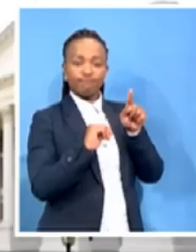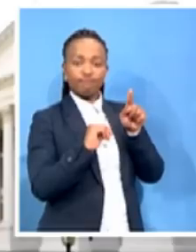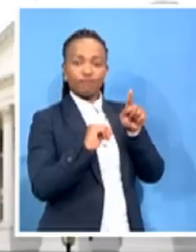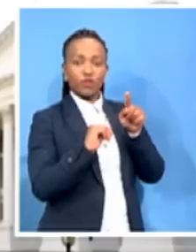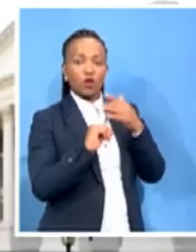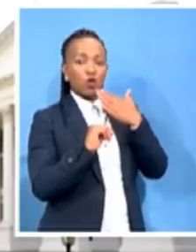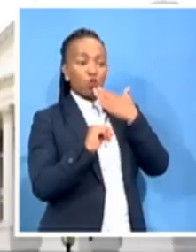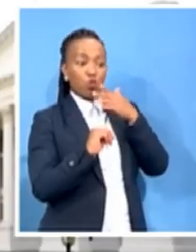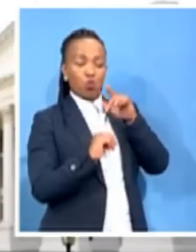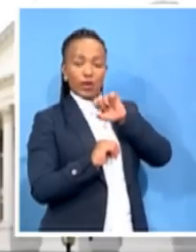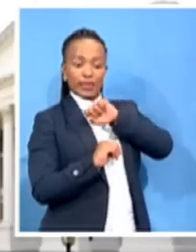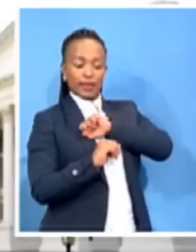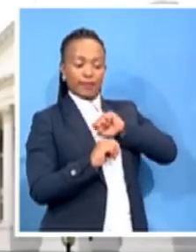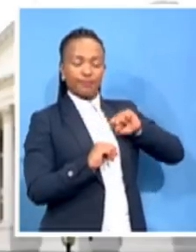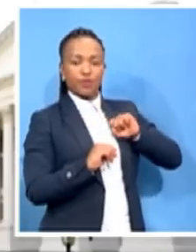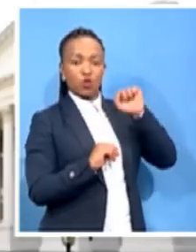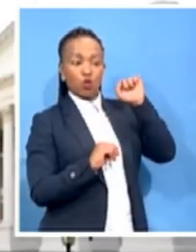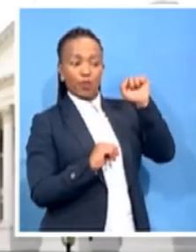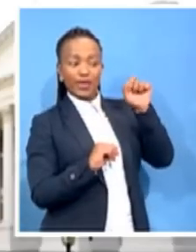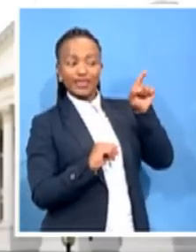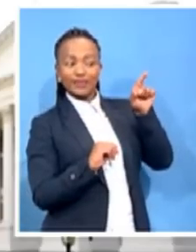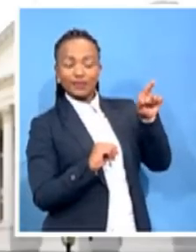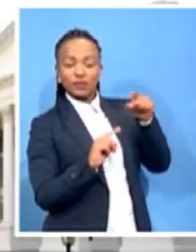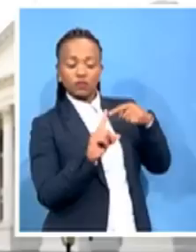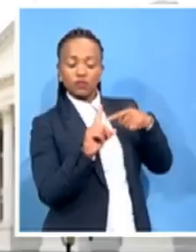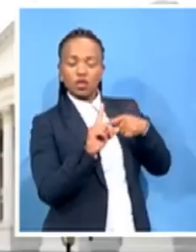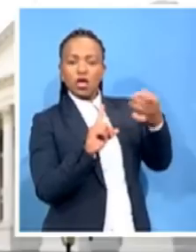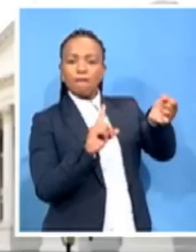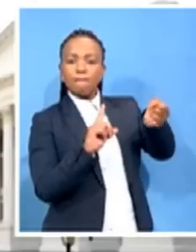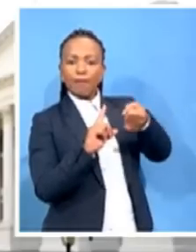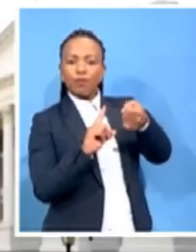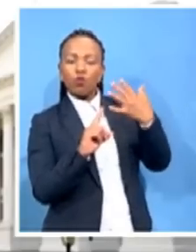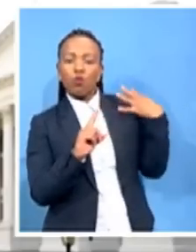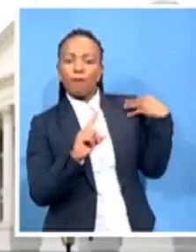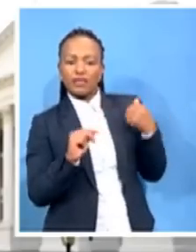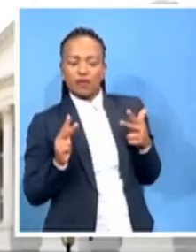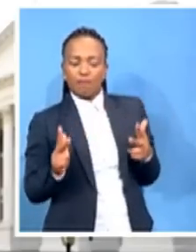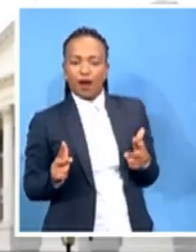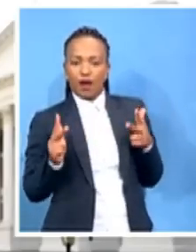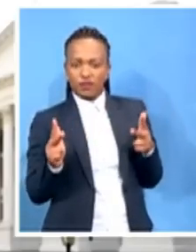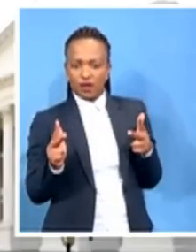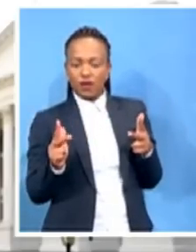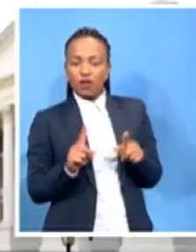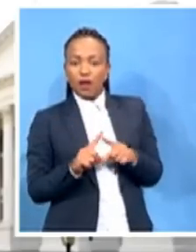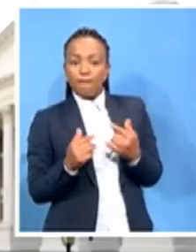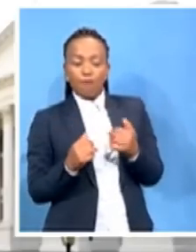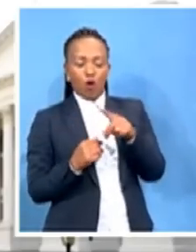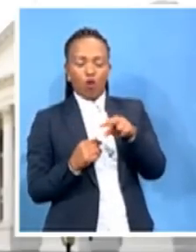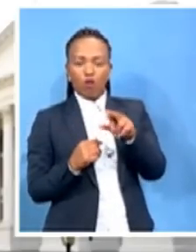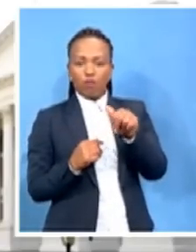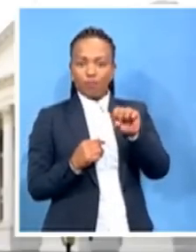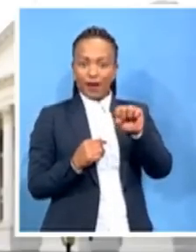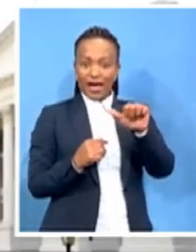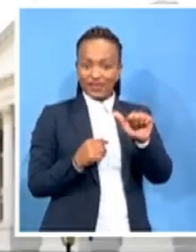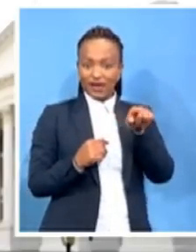minister of PRASA, but the sabotage that is happening now and before, at least when the security was there,